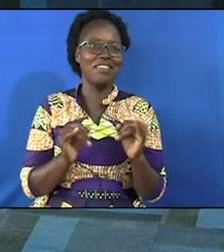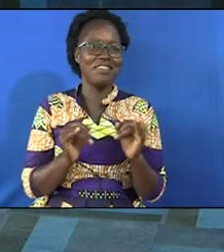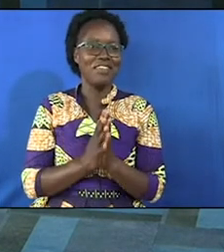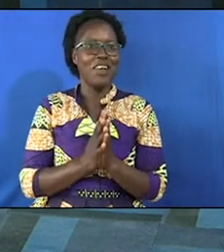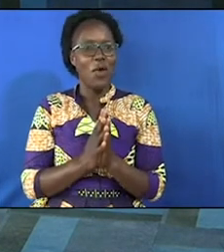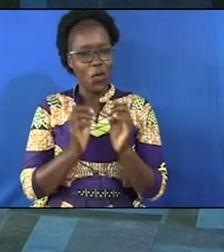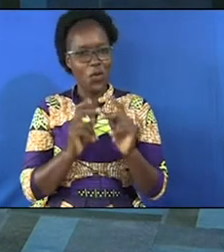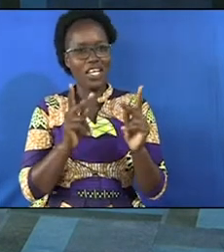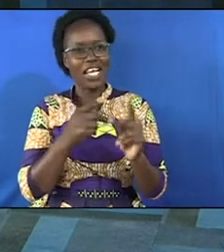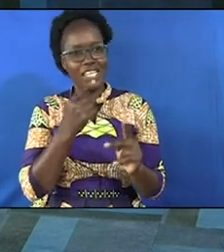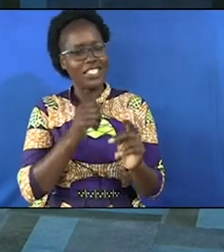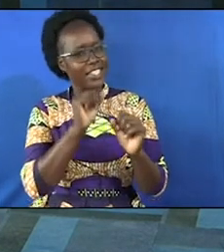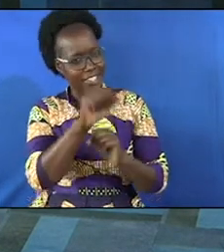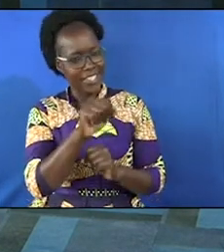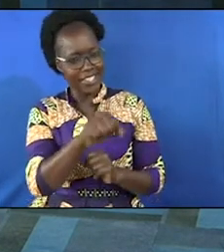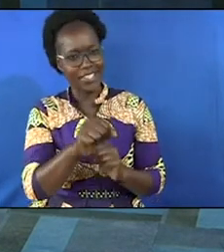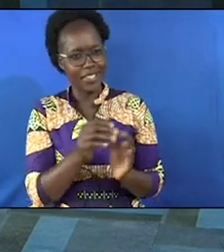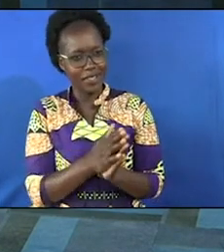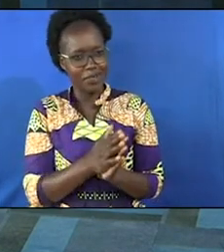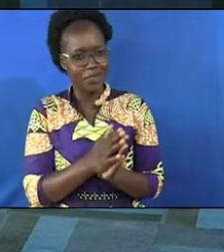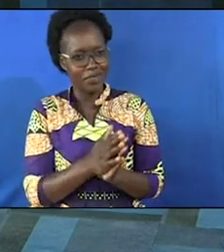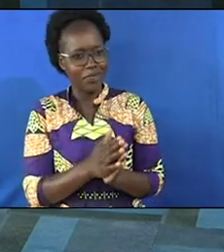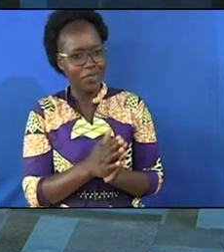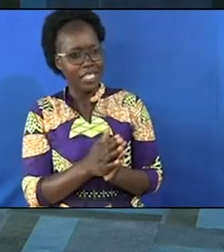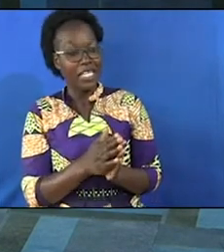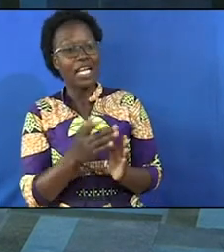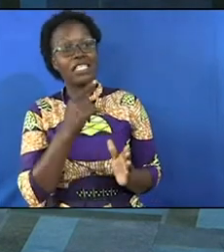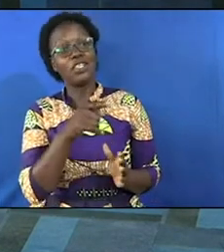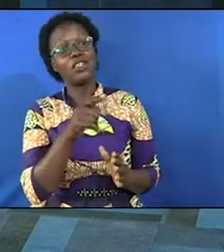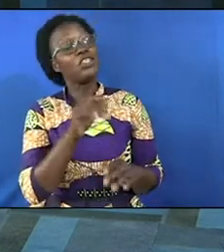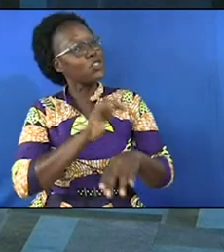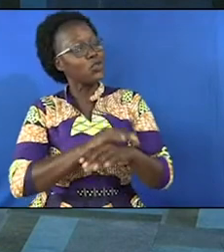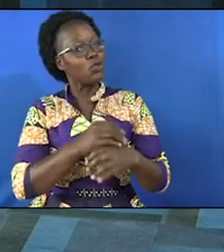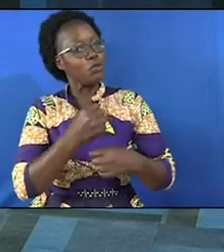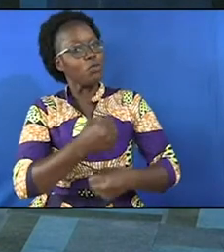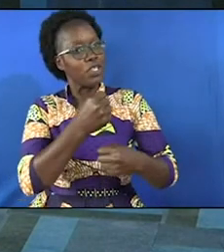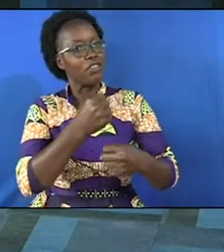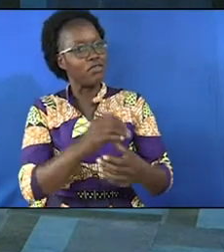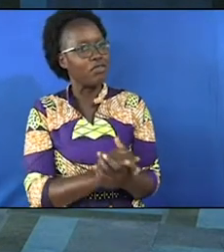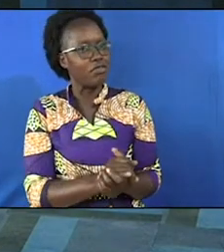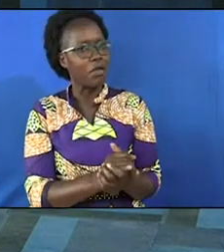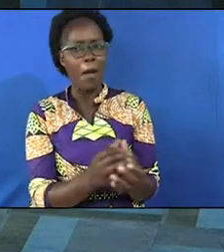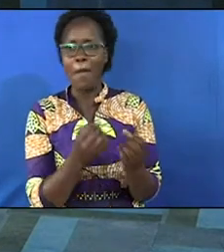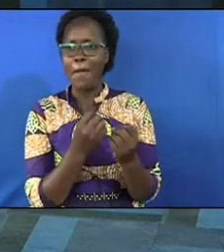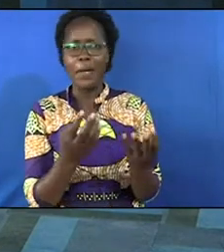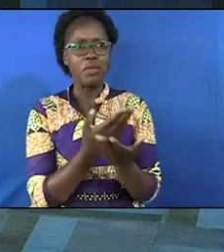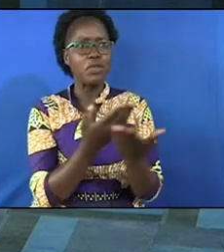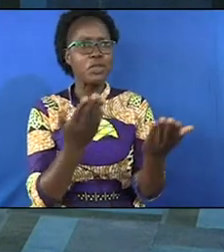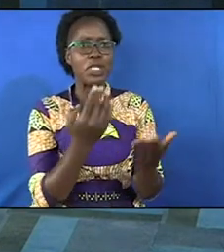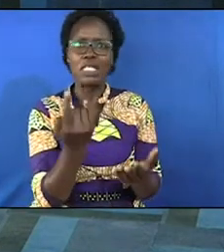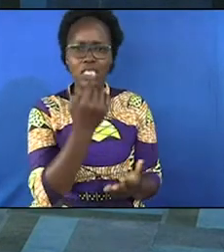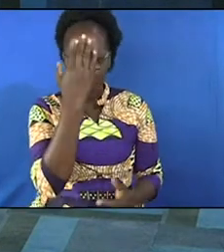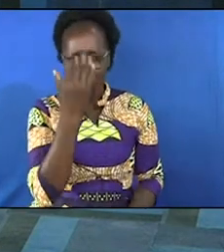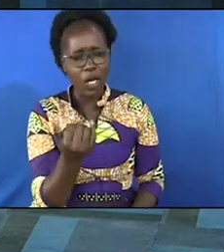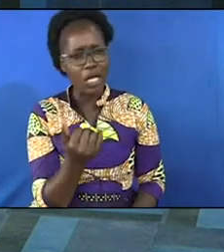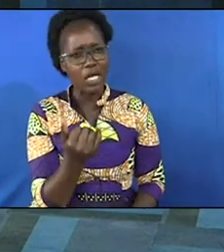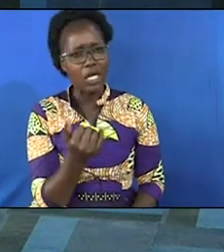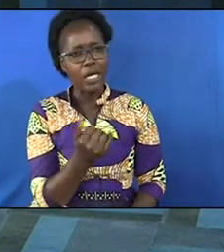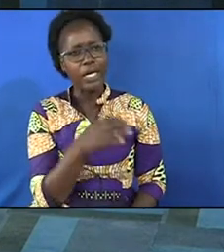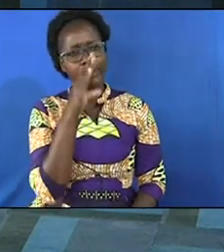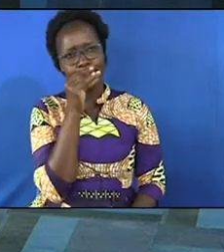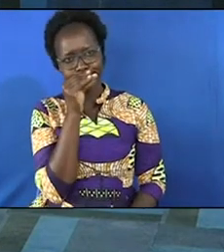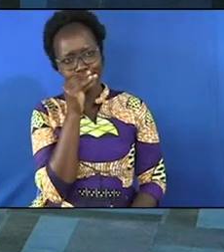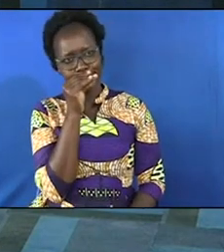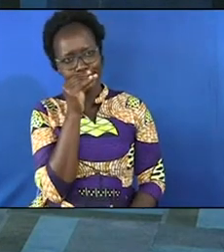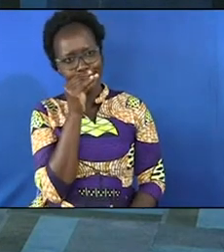so I say yes let me tell you my friend it's good to be brave many young people are single now because they cannot speak